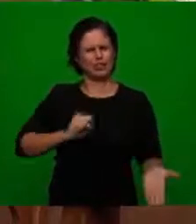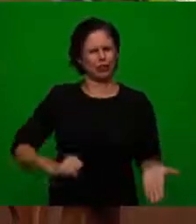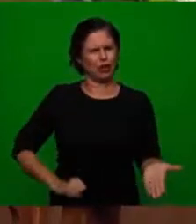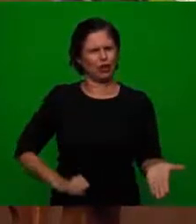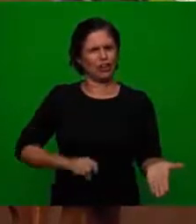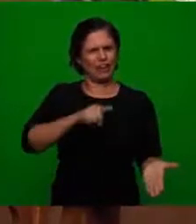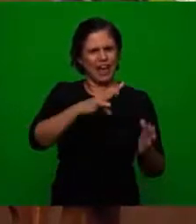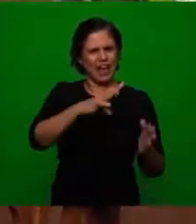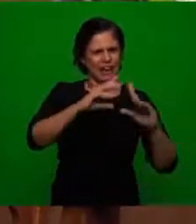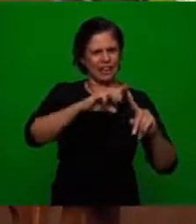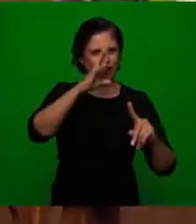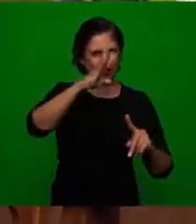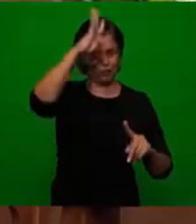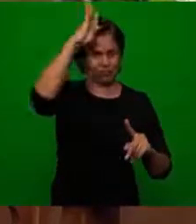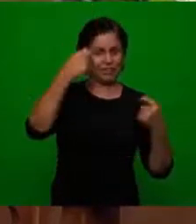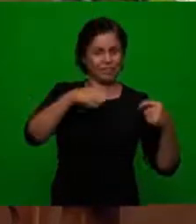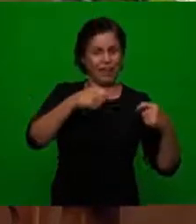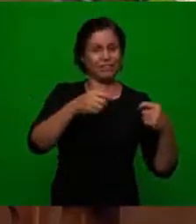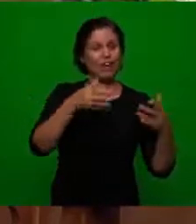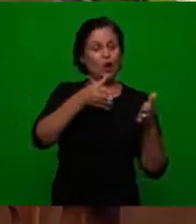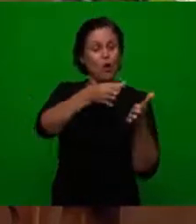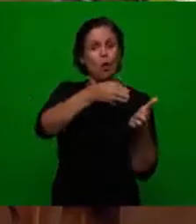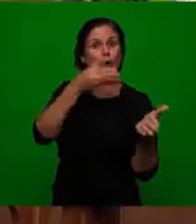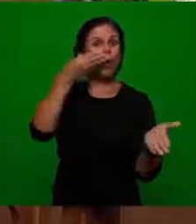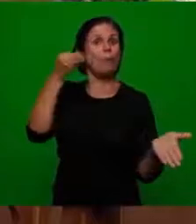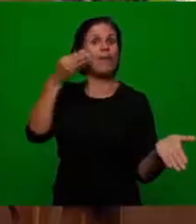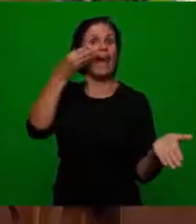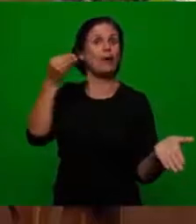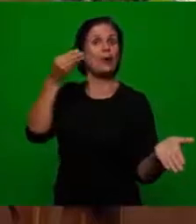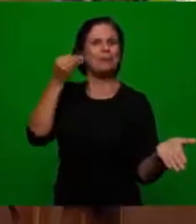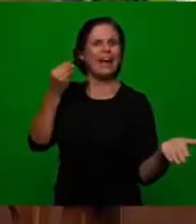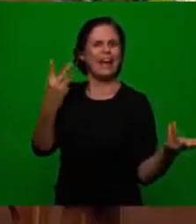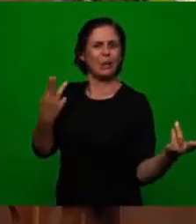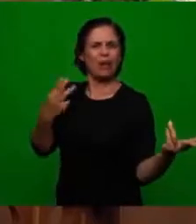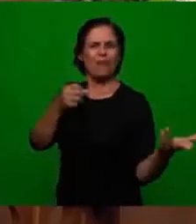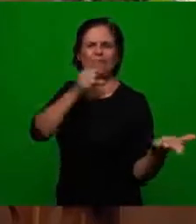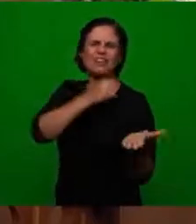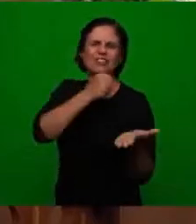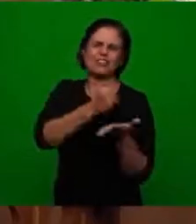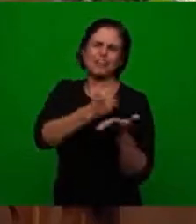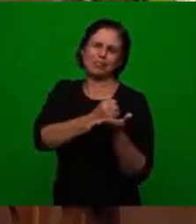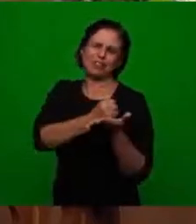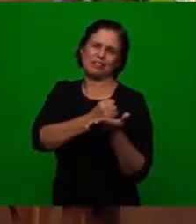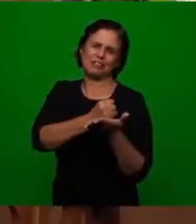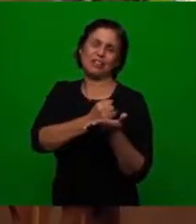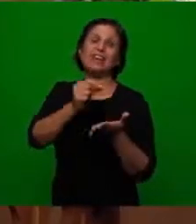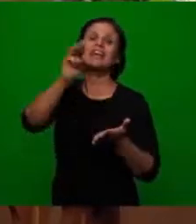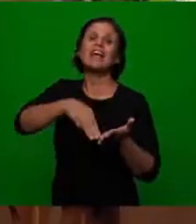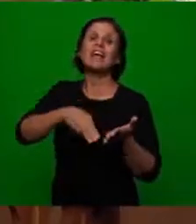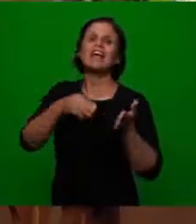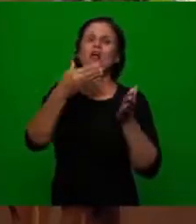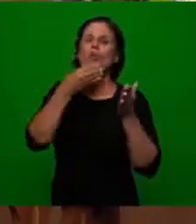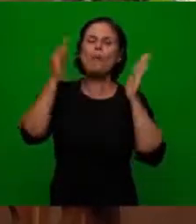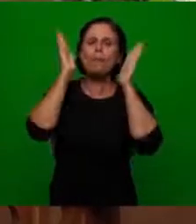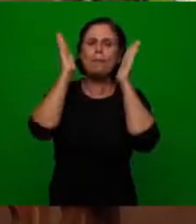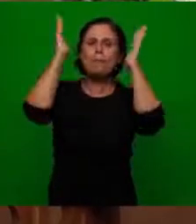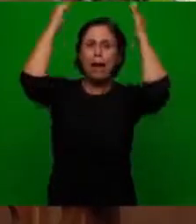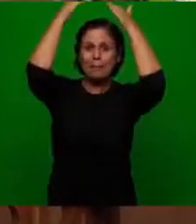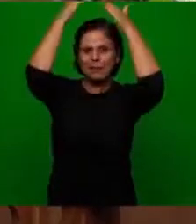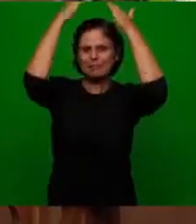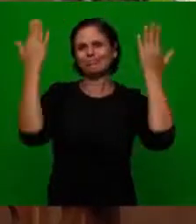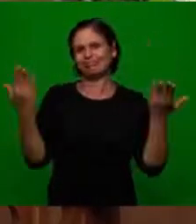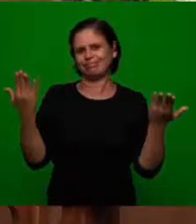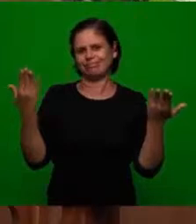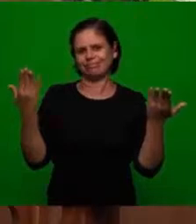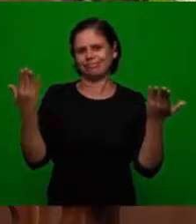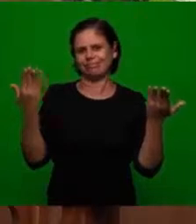the subordinates so all the obditions had to be to the chief of the church and because the fact the church did